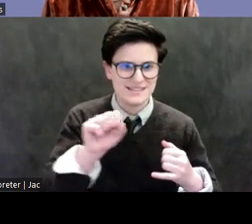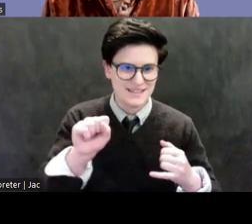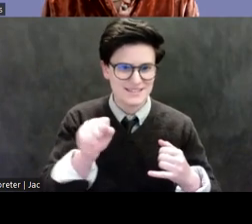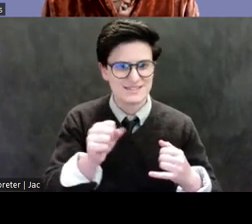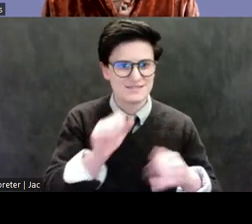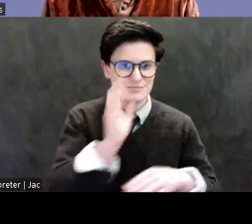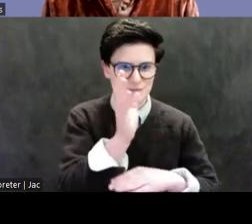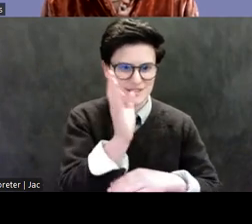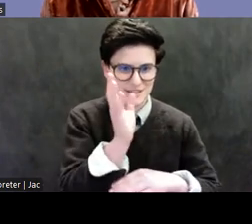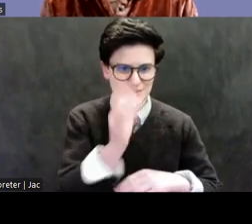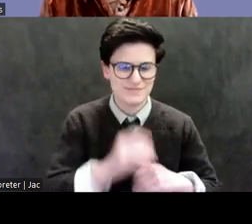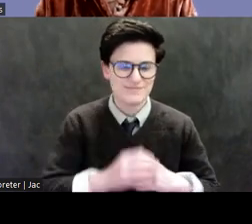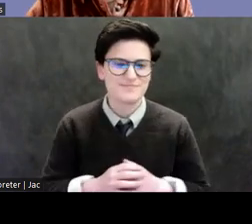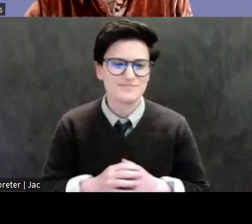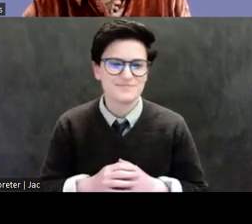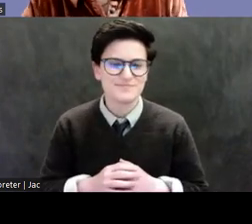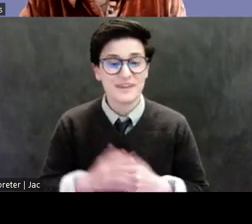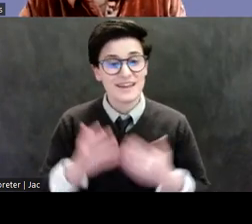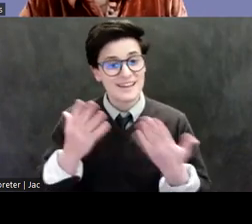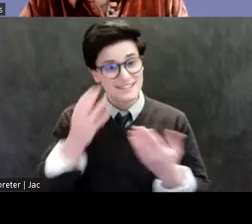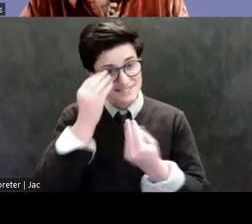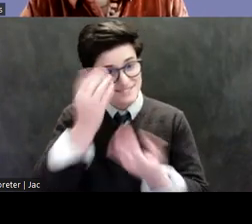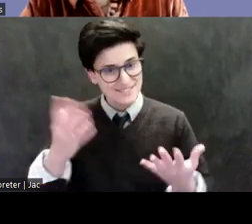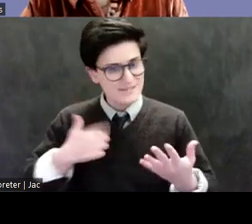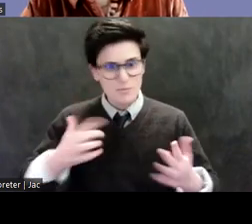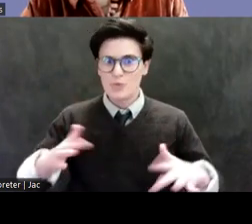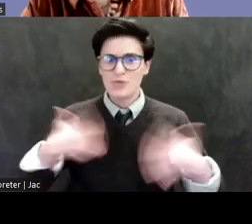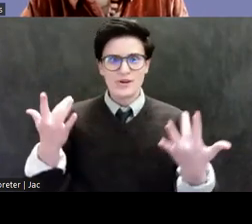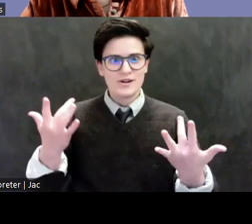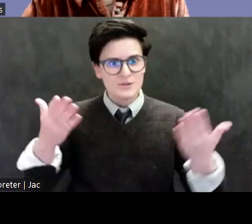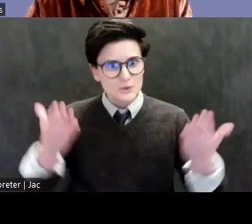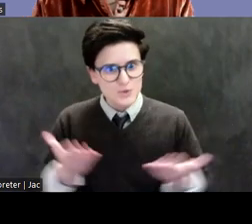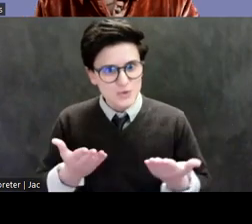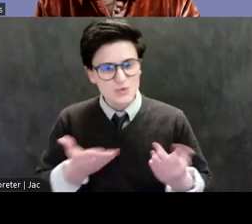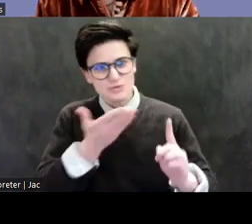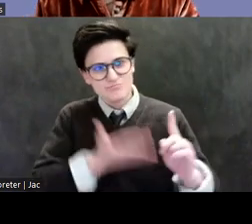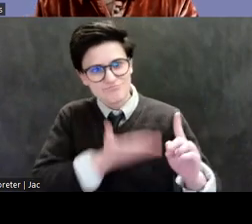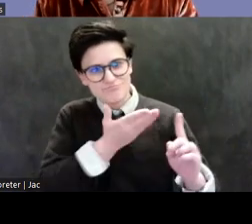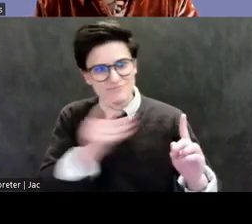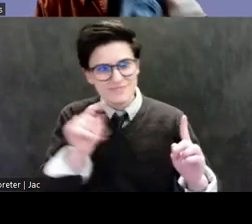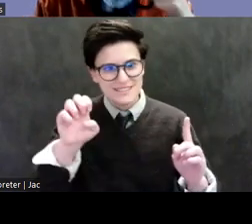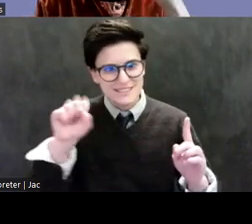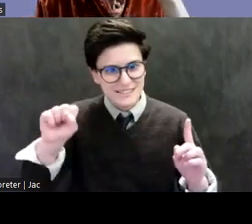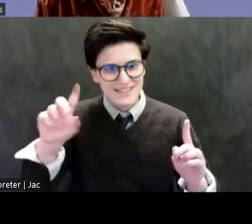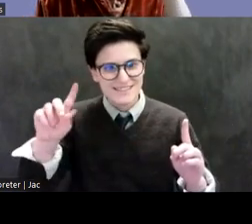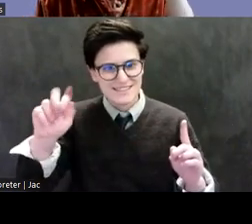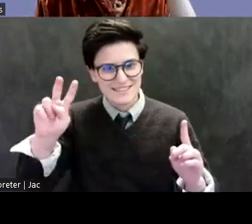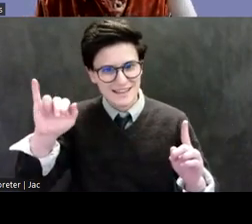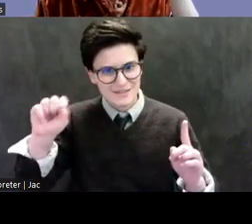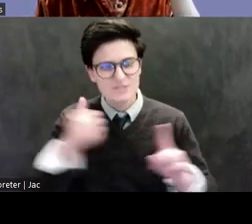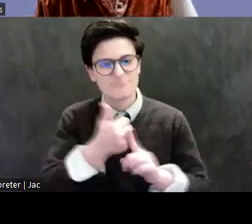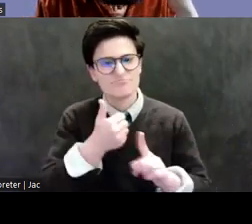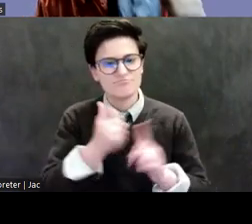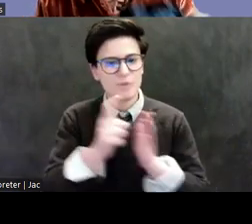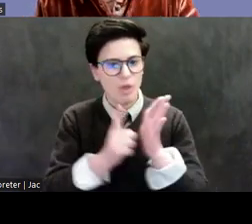Well, I'm thrilled to have Tess Davis here today with us. Tess is a lawyer and an archaeologist by